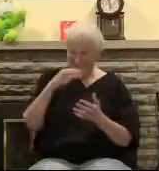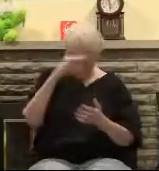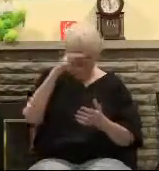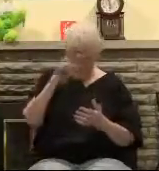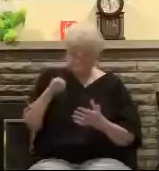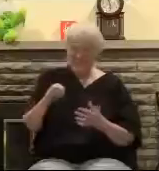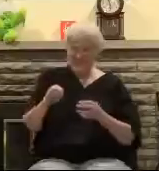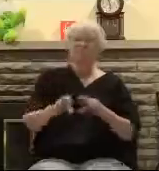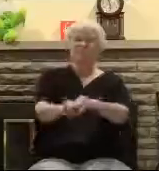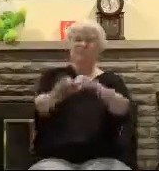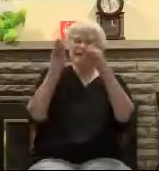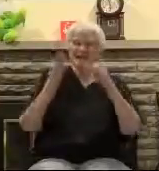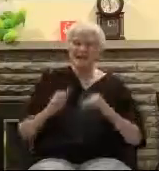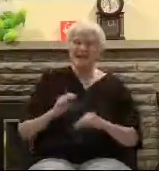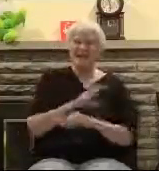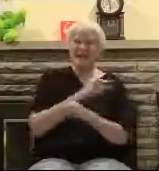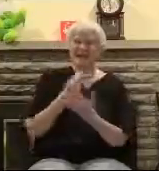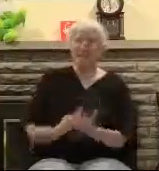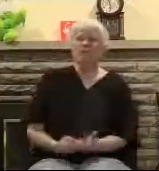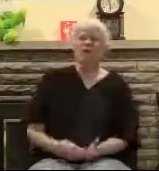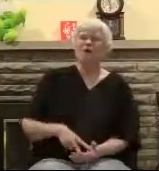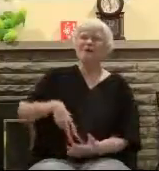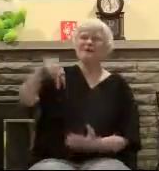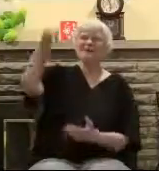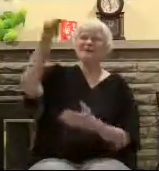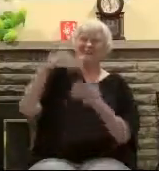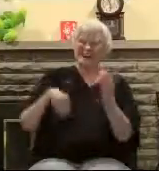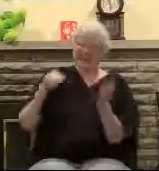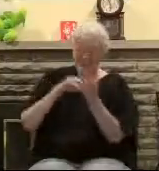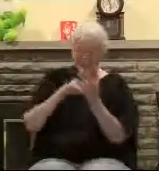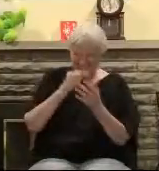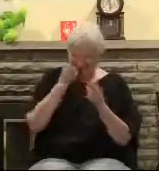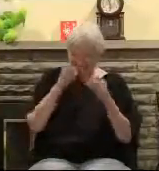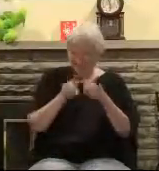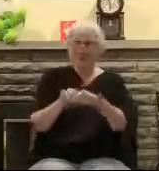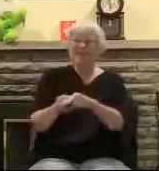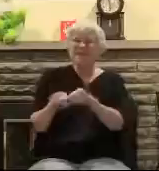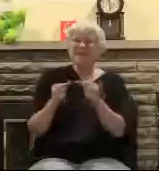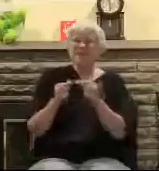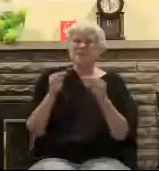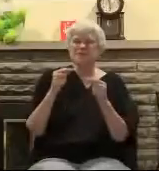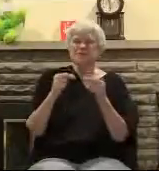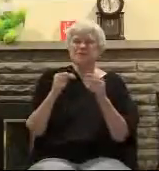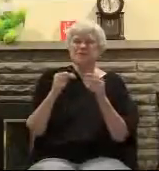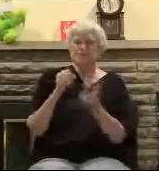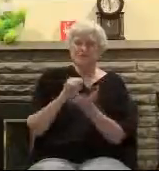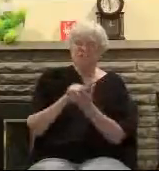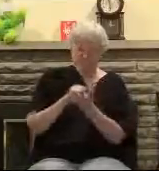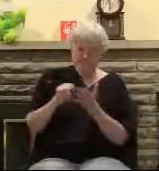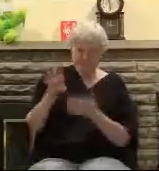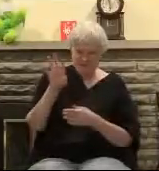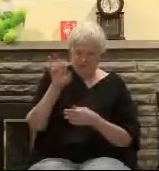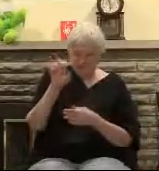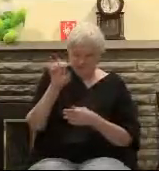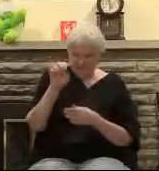the third day according to the Scriptures. Now that's good news. Amen. I mean if it had stopped and he was buried.